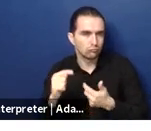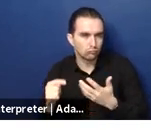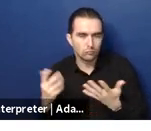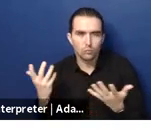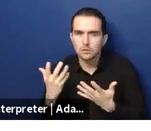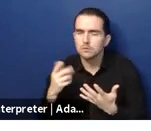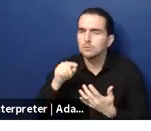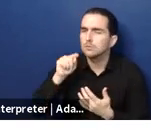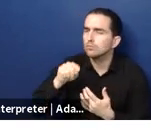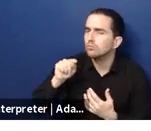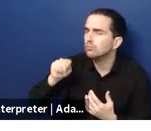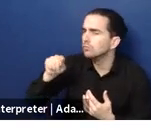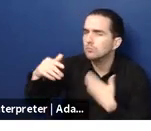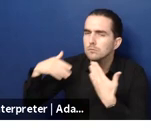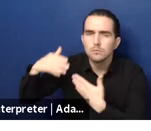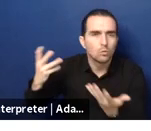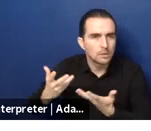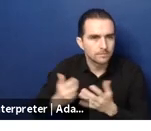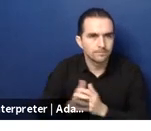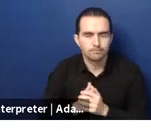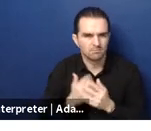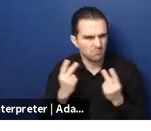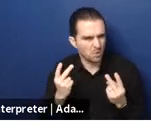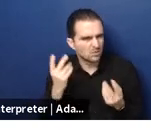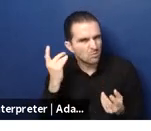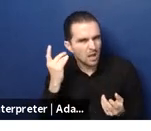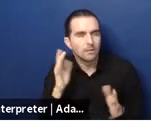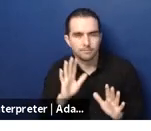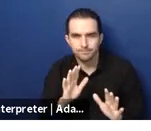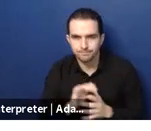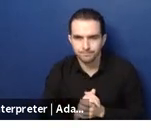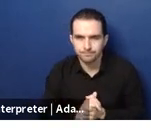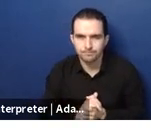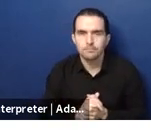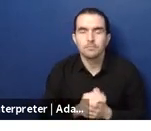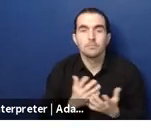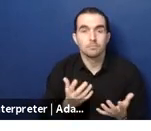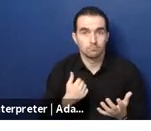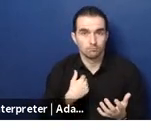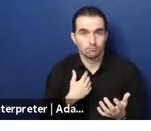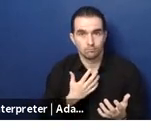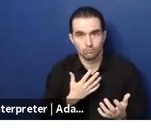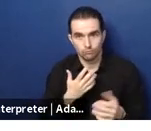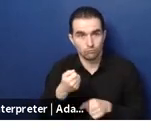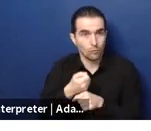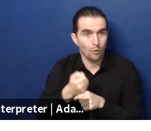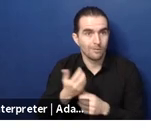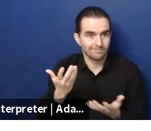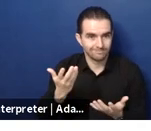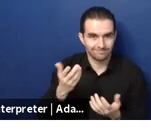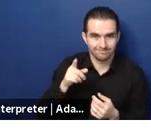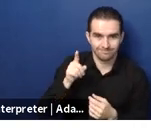incredibly fast um it's one of the fastest aging uh regions in the world and as we all know